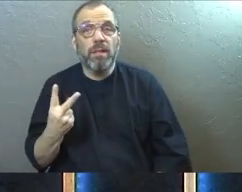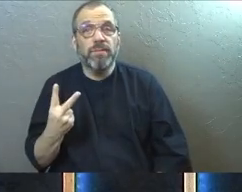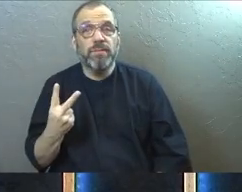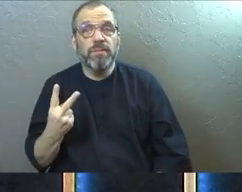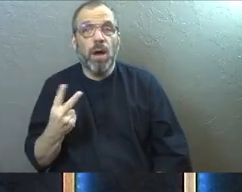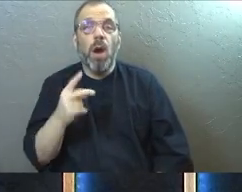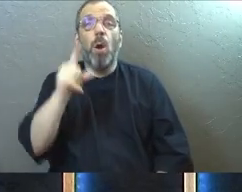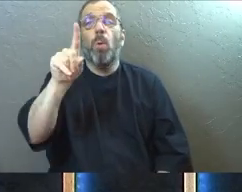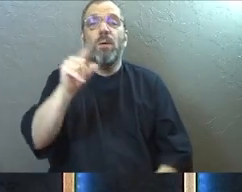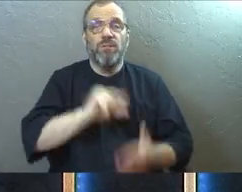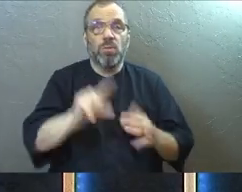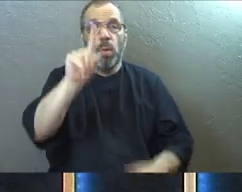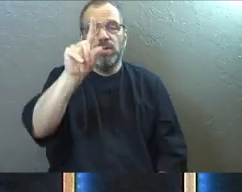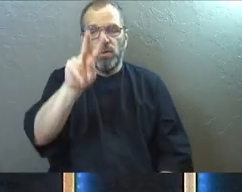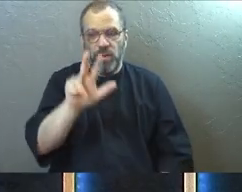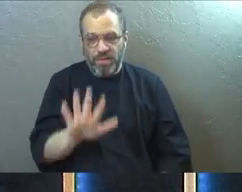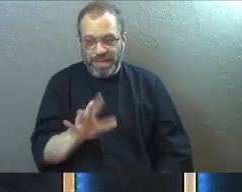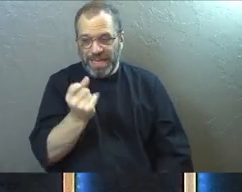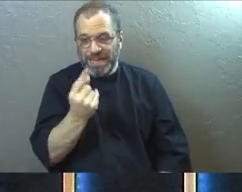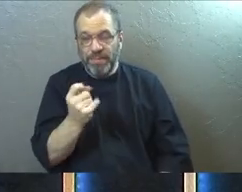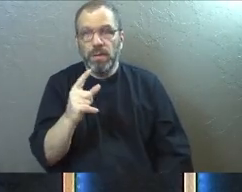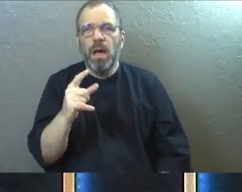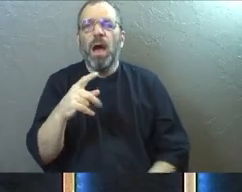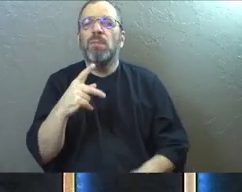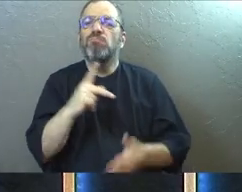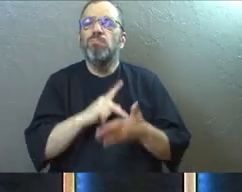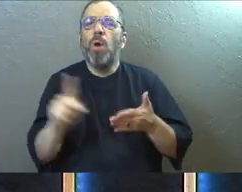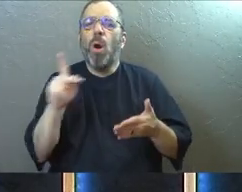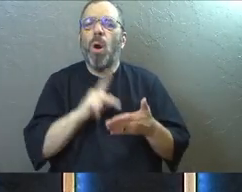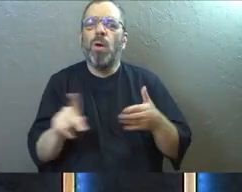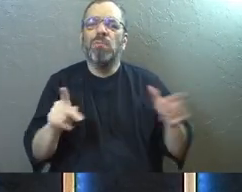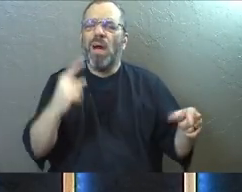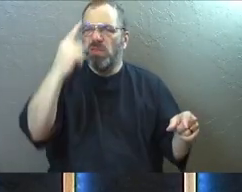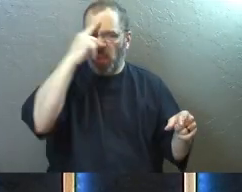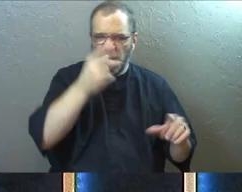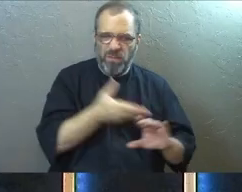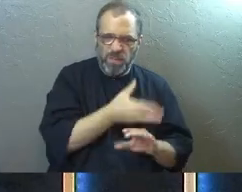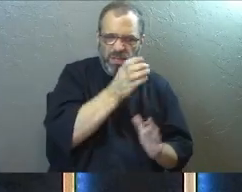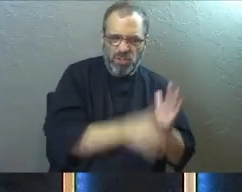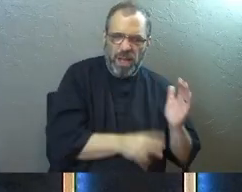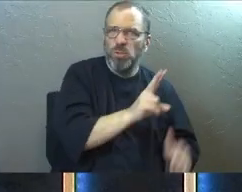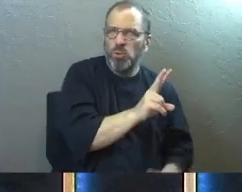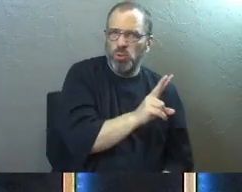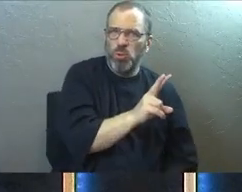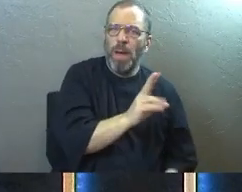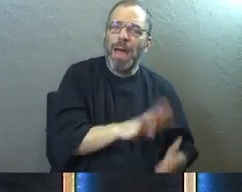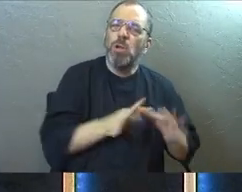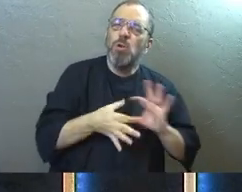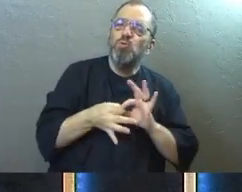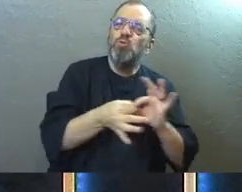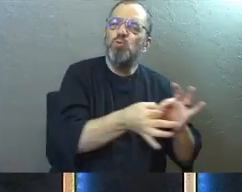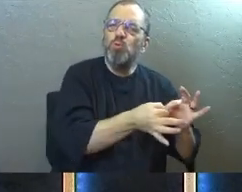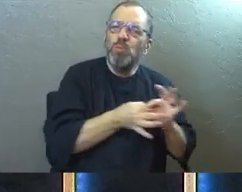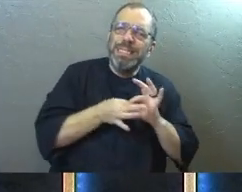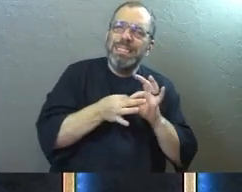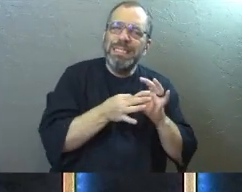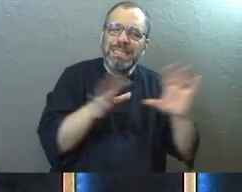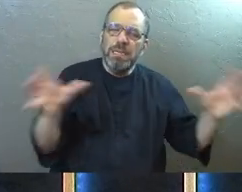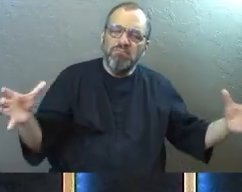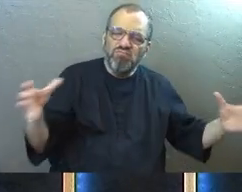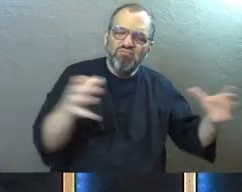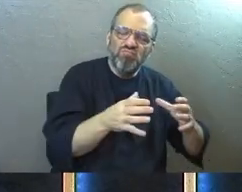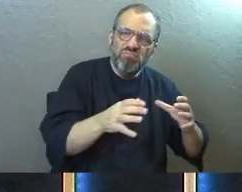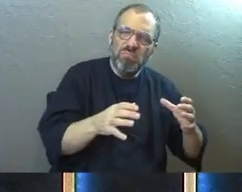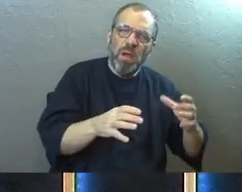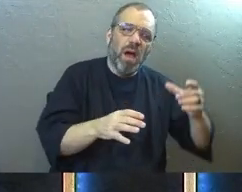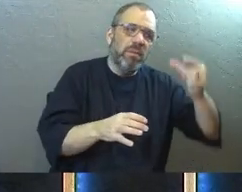verse is 1 through 11. Paul kind of continues on his thought from the last chapter about unity, about bringing together of these